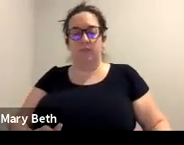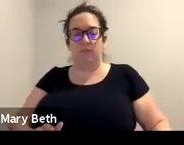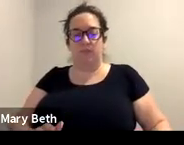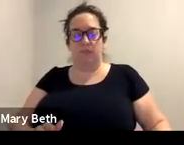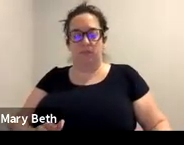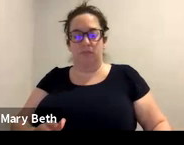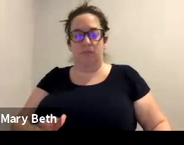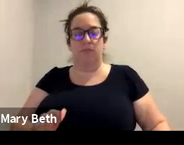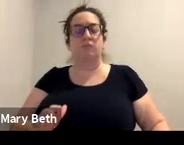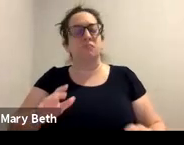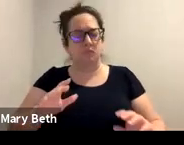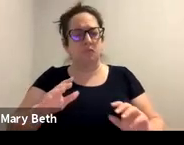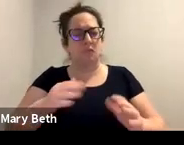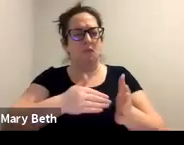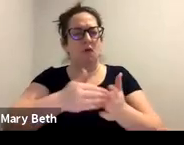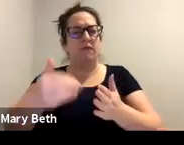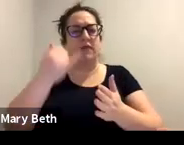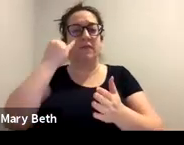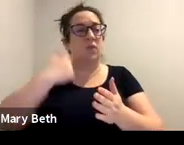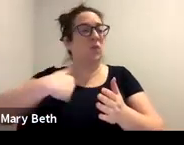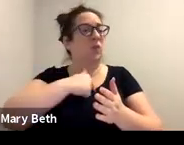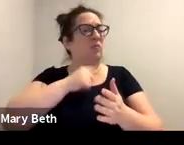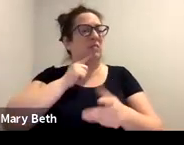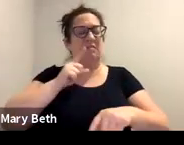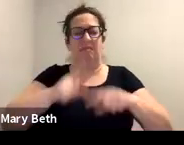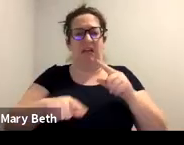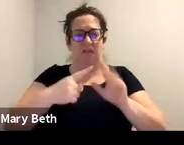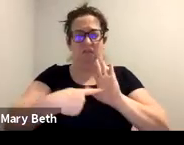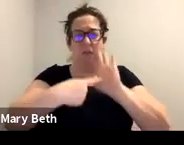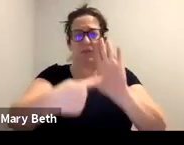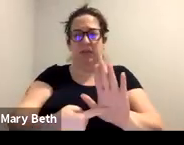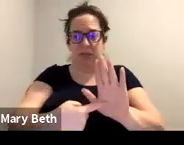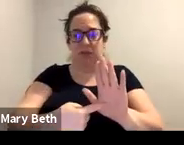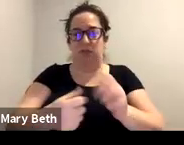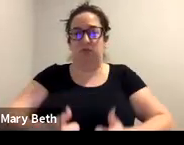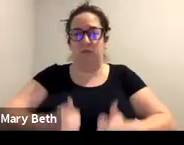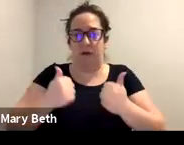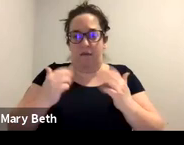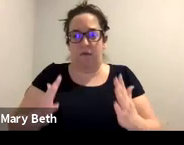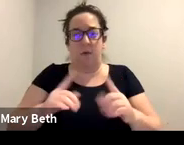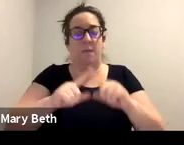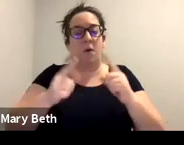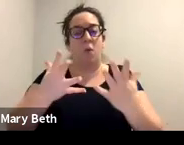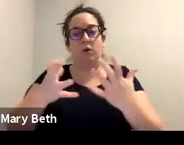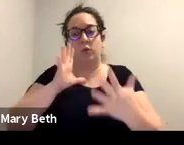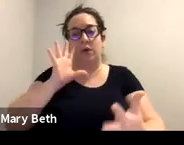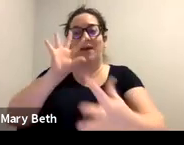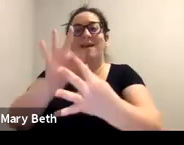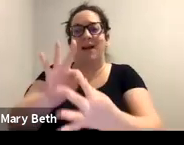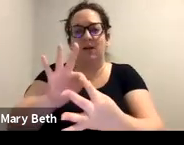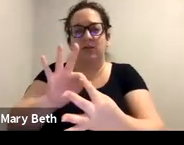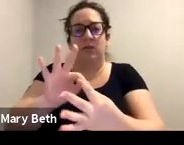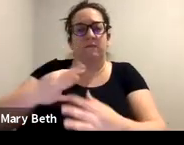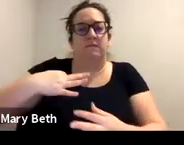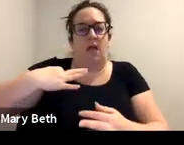we're unable to represent a survivor, but we're trying to get them connected to a volunteer attorney, a lot of times what we're doing is we're taking the